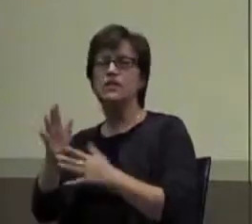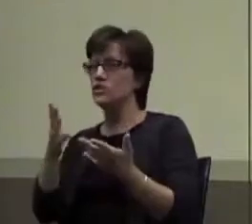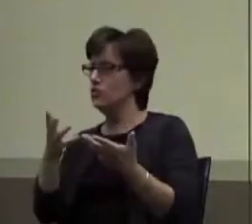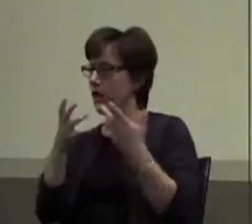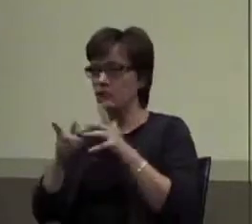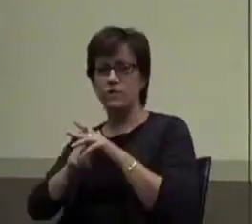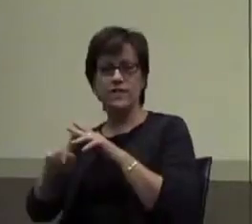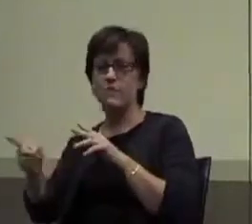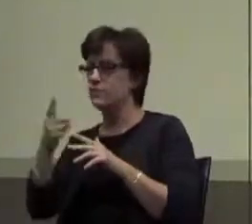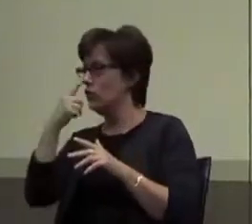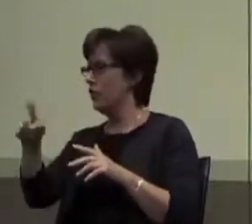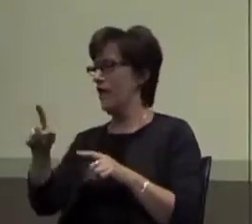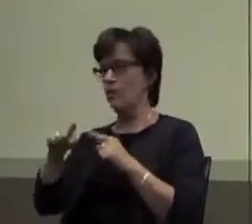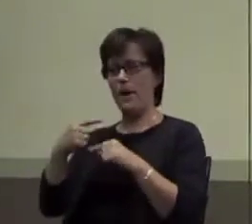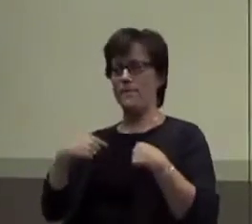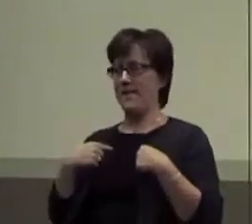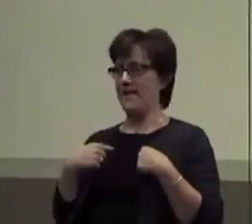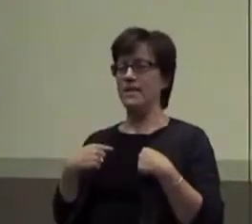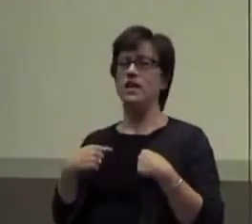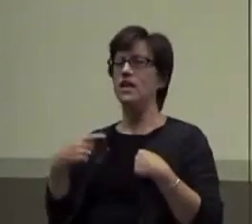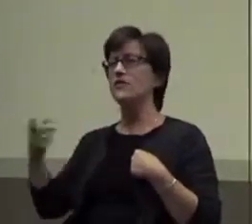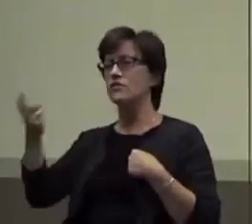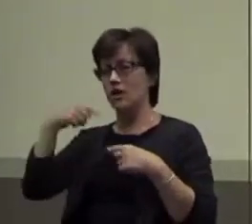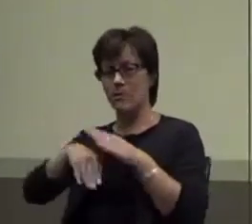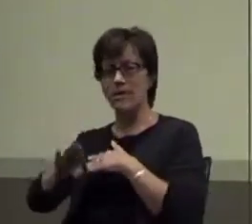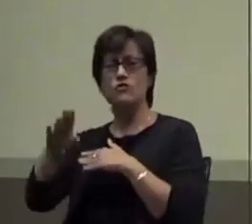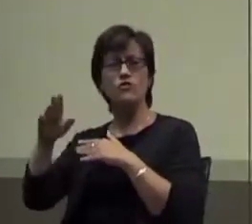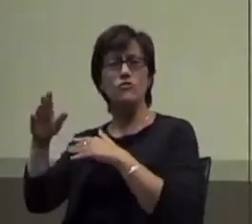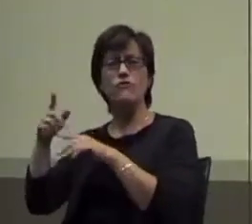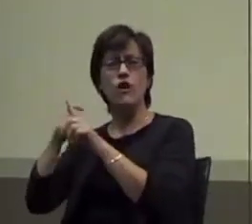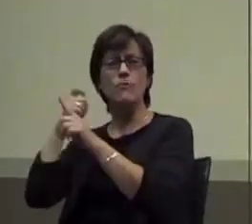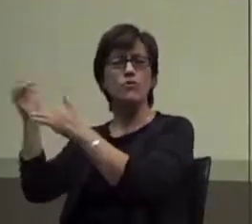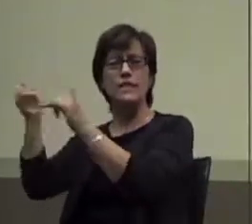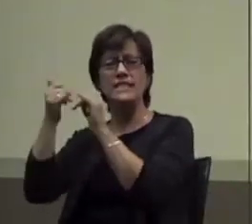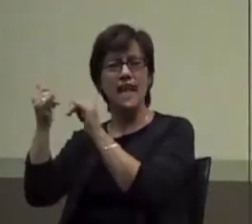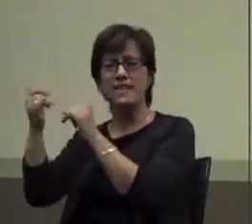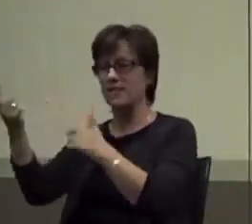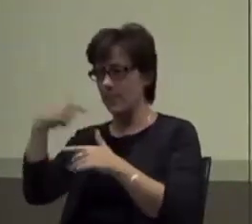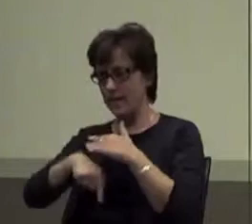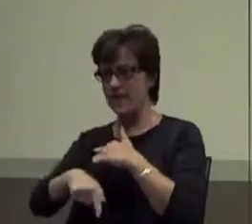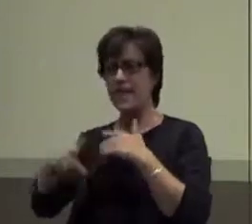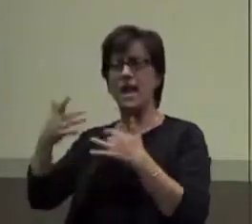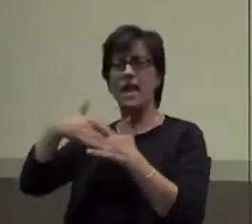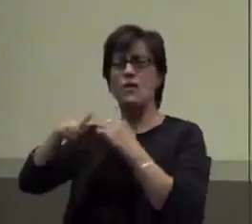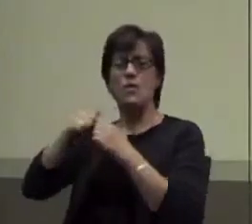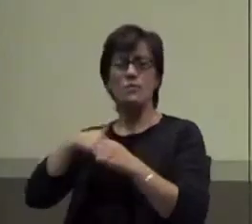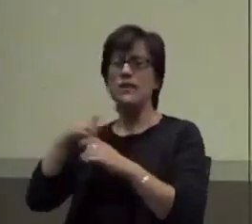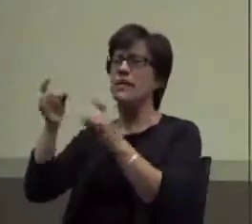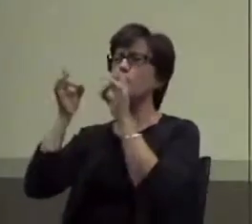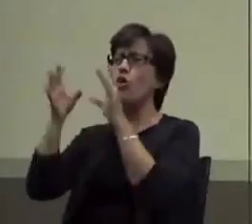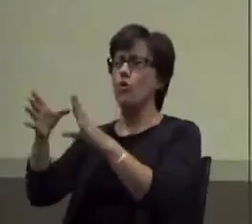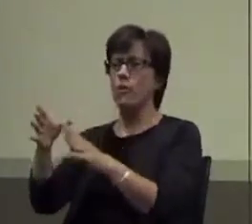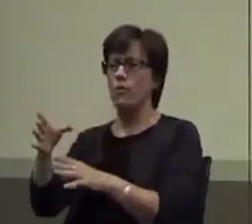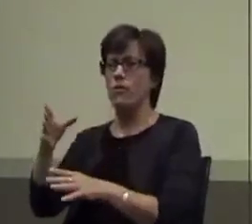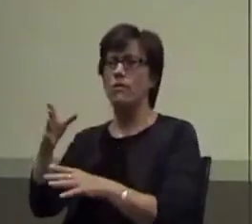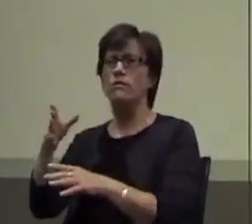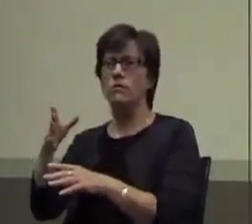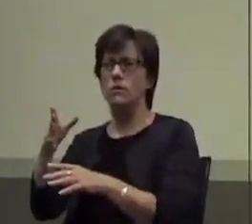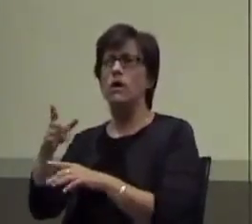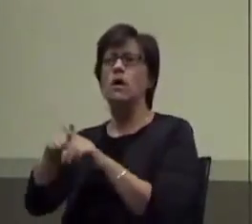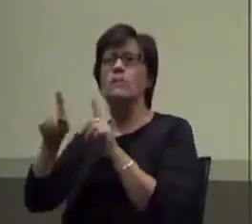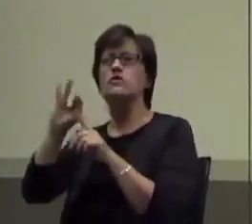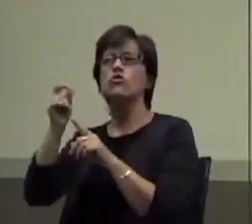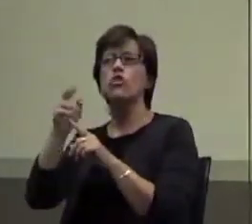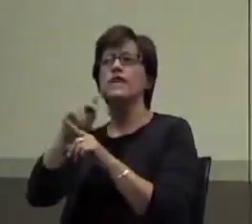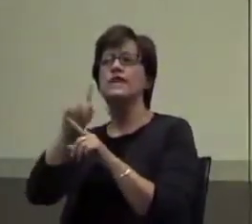doesn't care about me. So, she comes into recess and has to hang out with me. That's horrible. Right? Does that make sense? Yeah. Okay, good. But now, Jordan's a different guy.